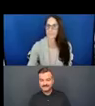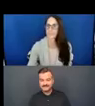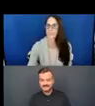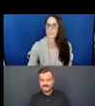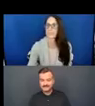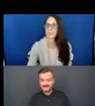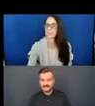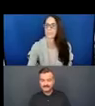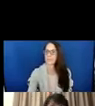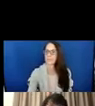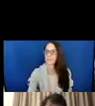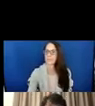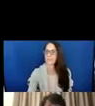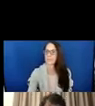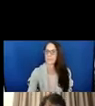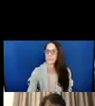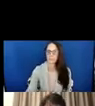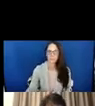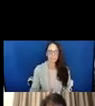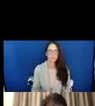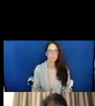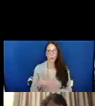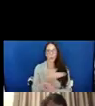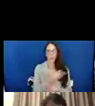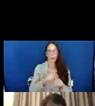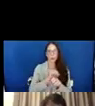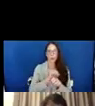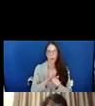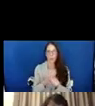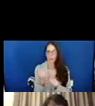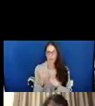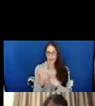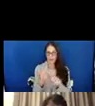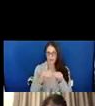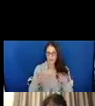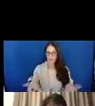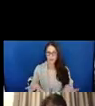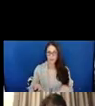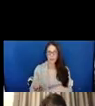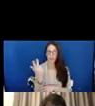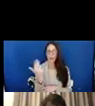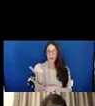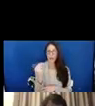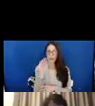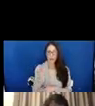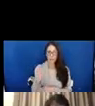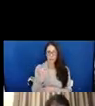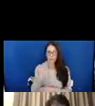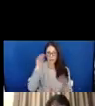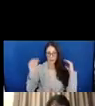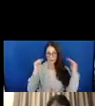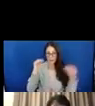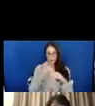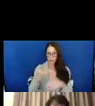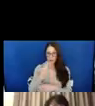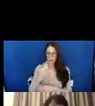So prior to the COVID-19 pandemic, the 13 million adults in the US under the